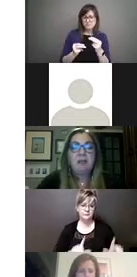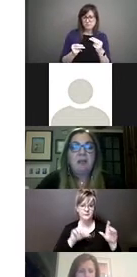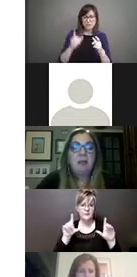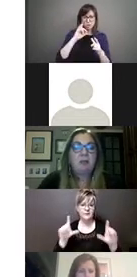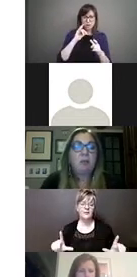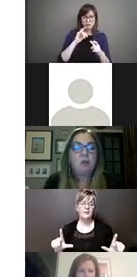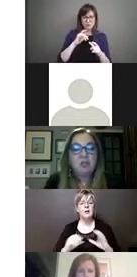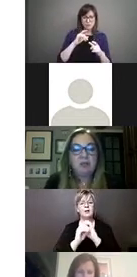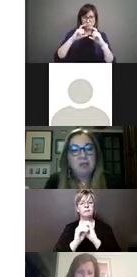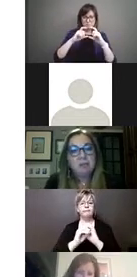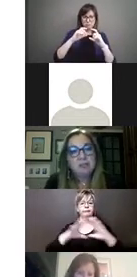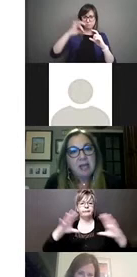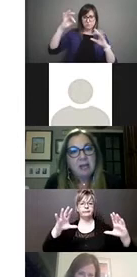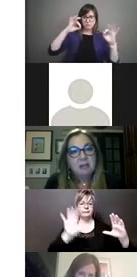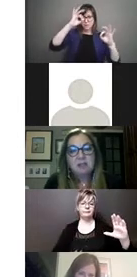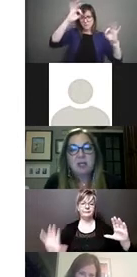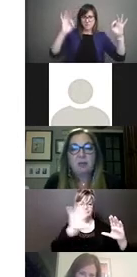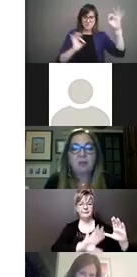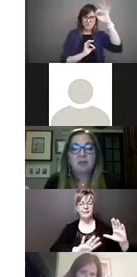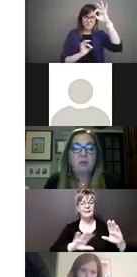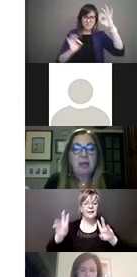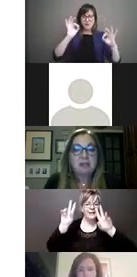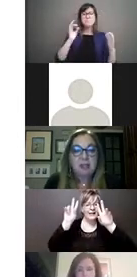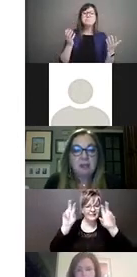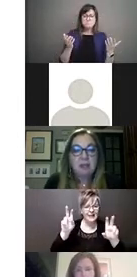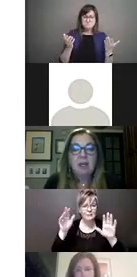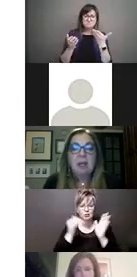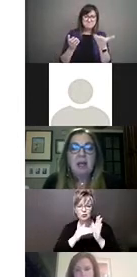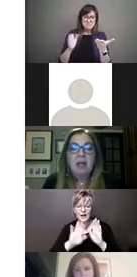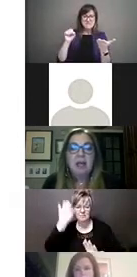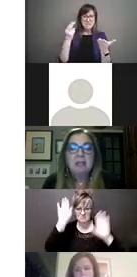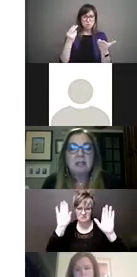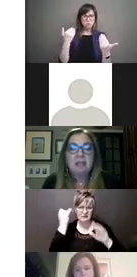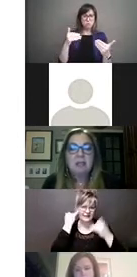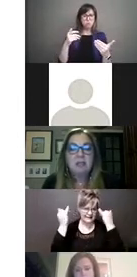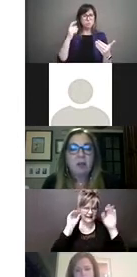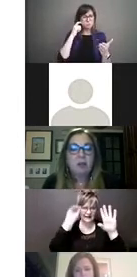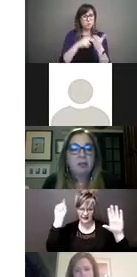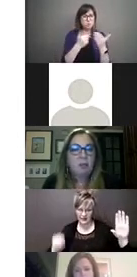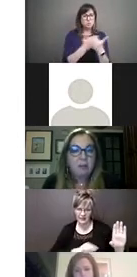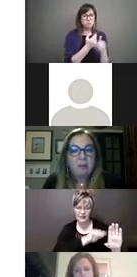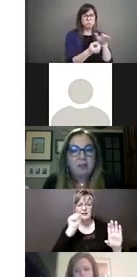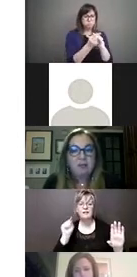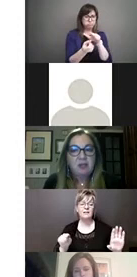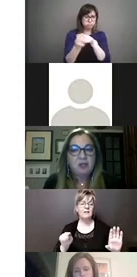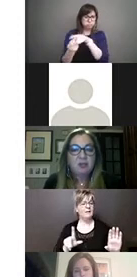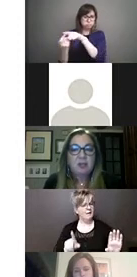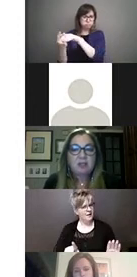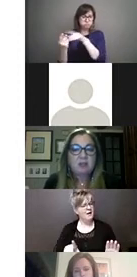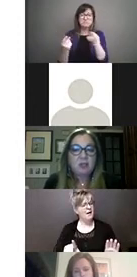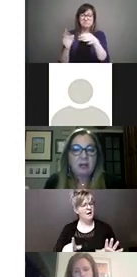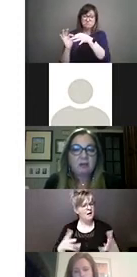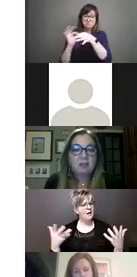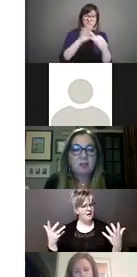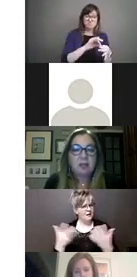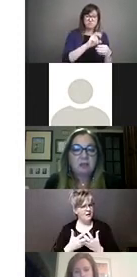of emerging themes that these stakeholders are raising. And it aligns remarkably well with the Convention on the Right to